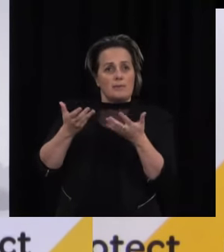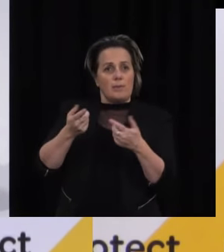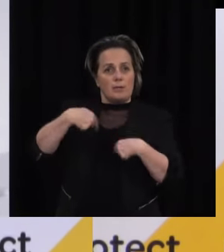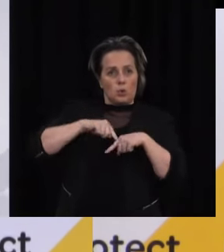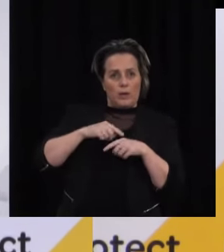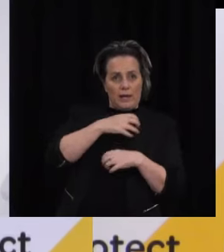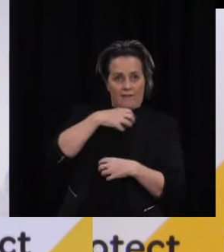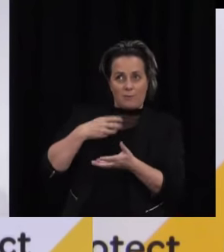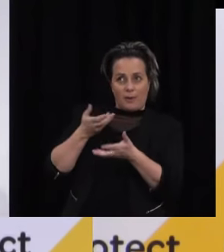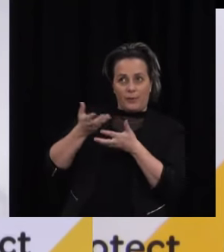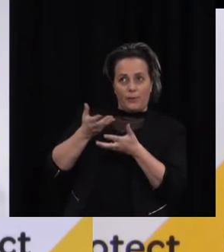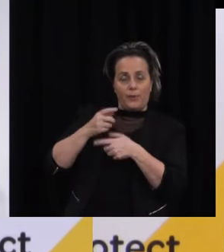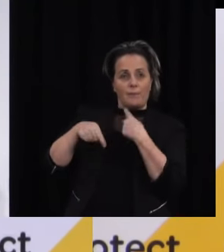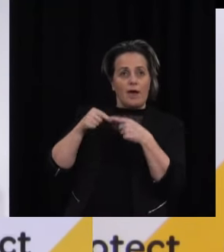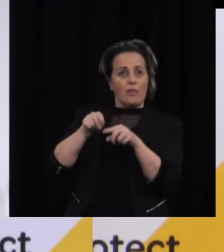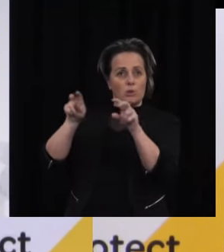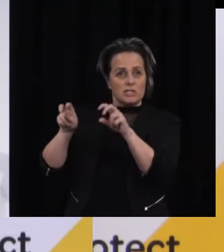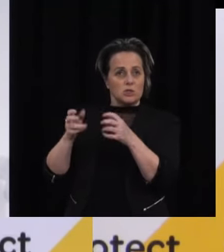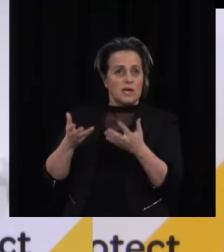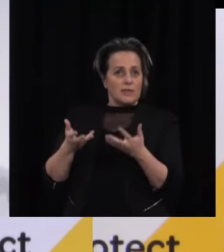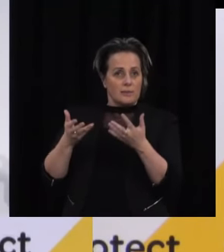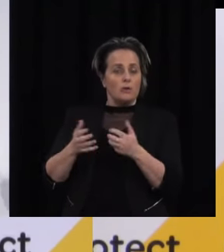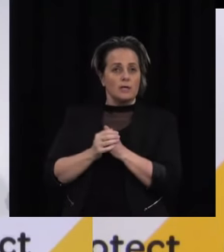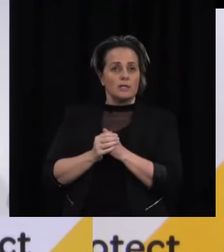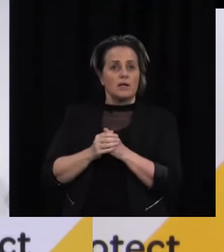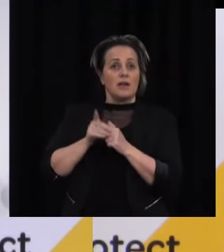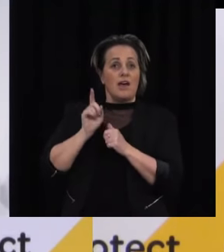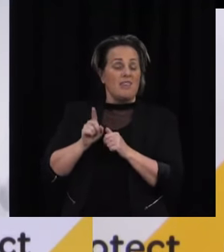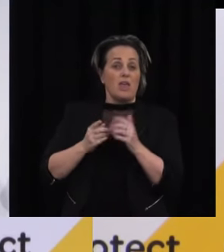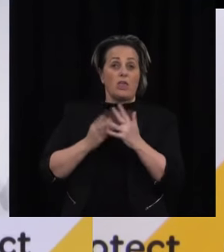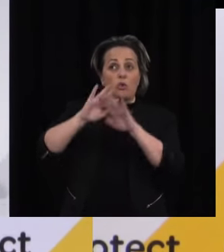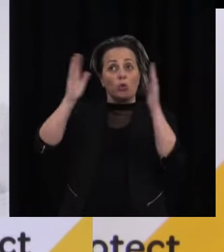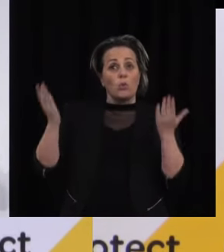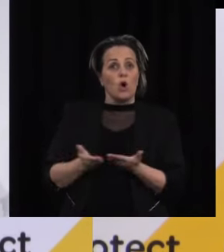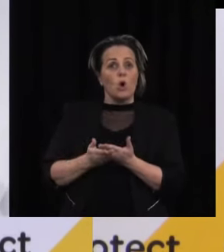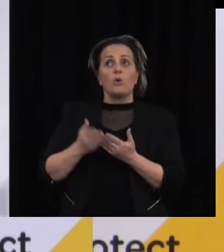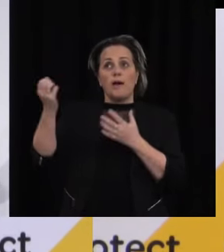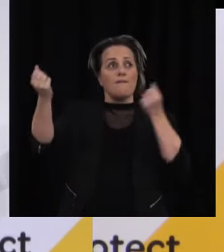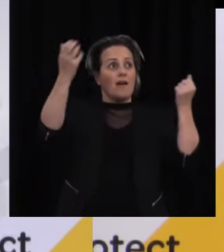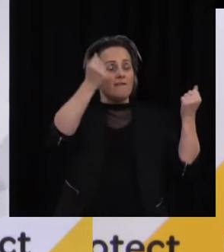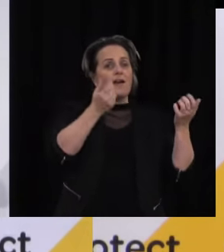about those issues at the moment, and that's an international conversation that is happening.